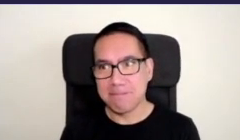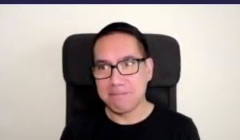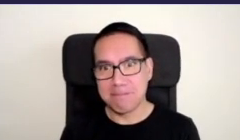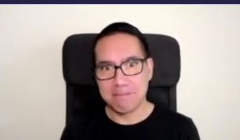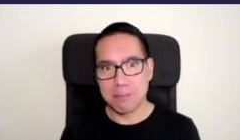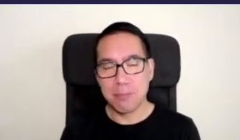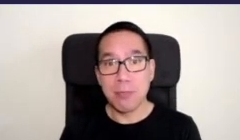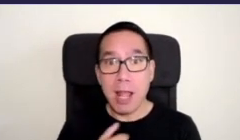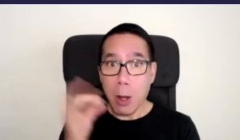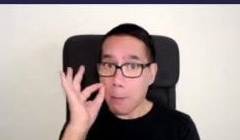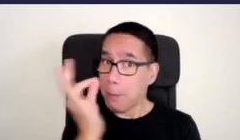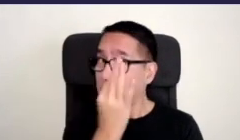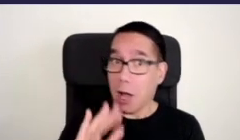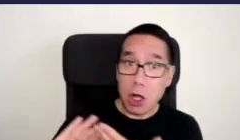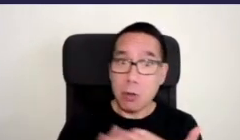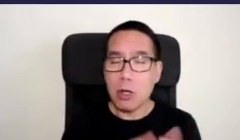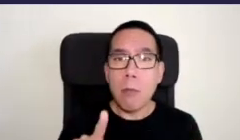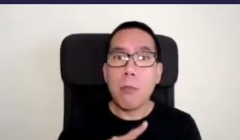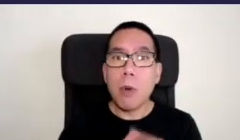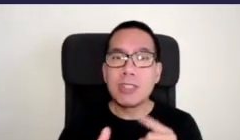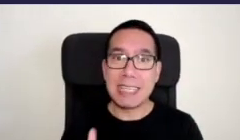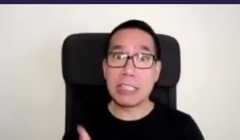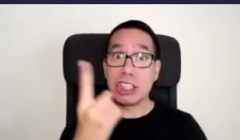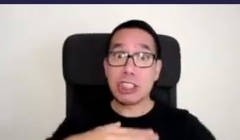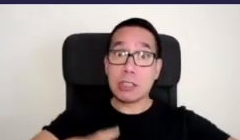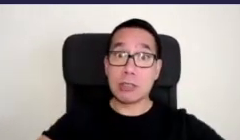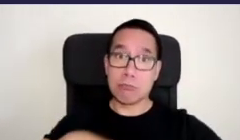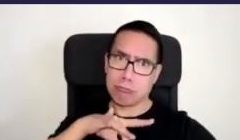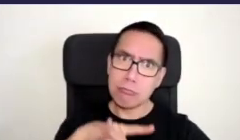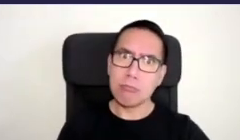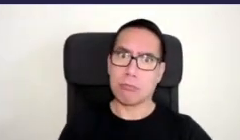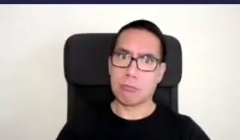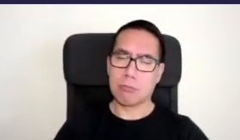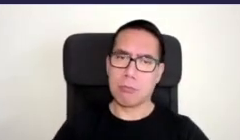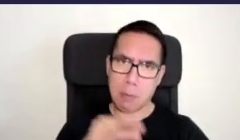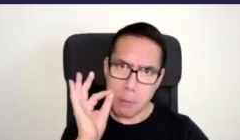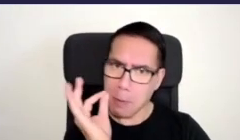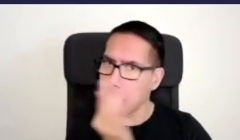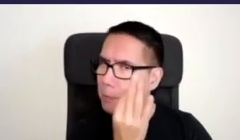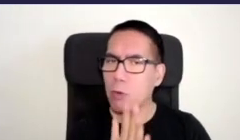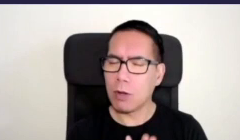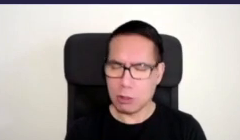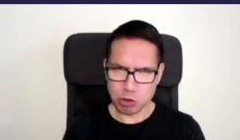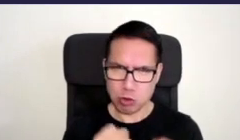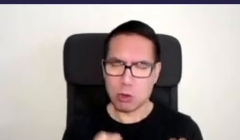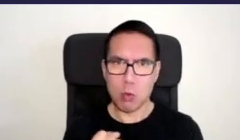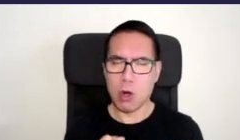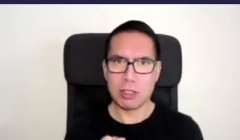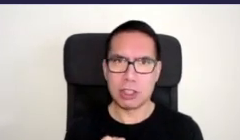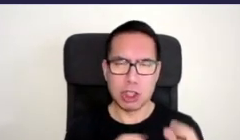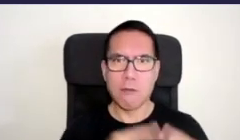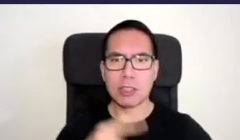our plant communities are mostly indigenous so we're really looking at strengthening genetic diversity with